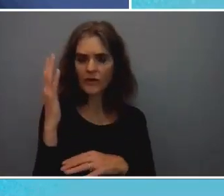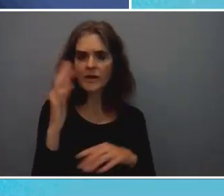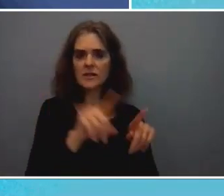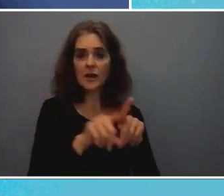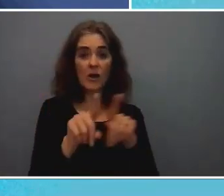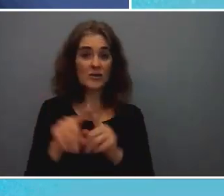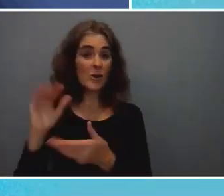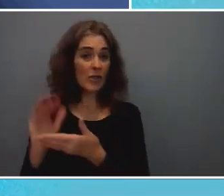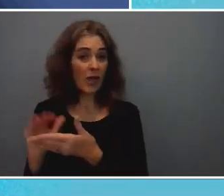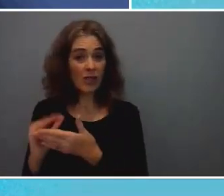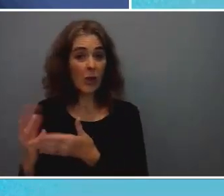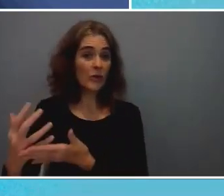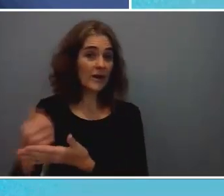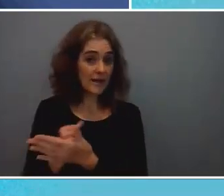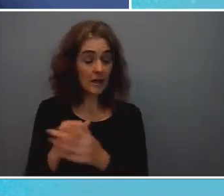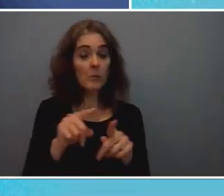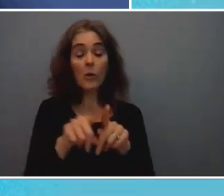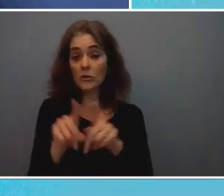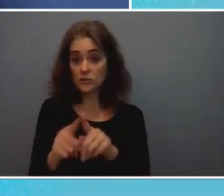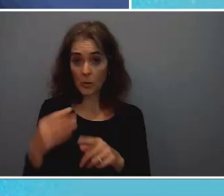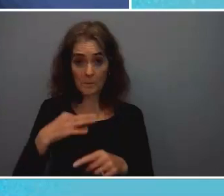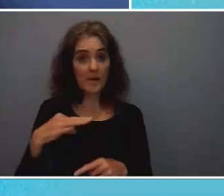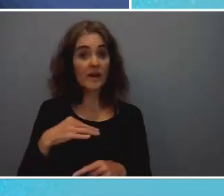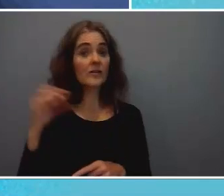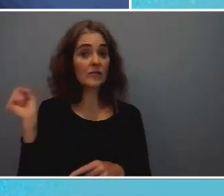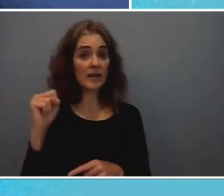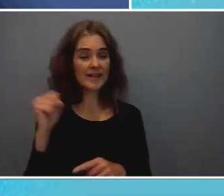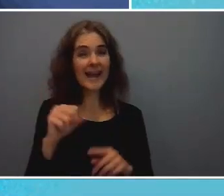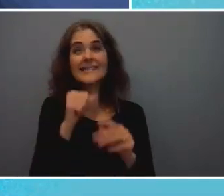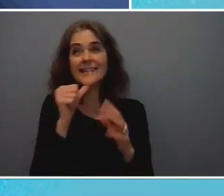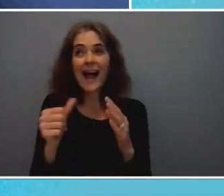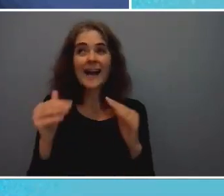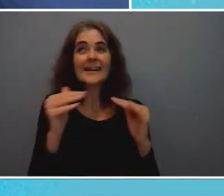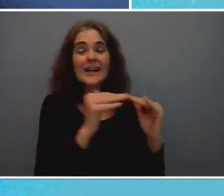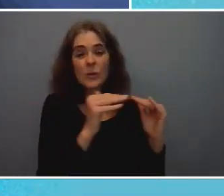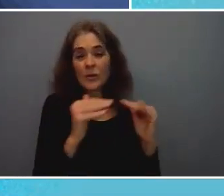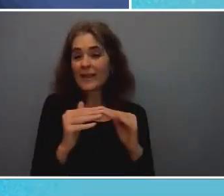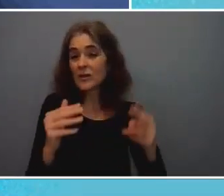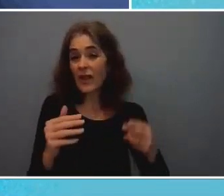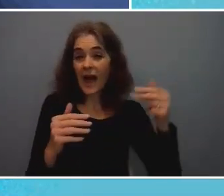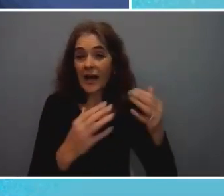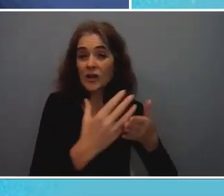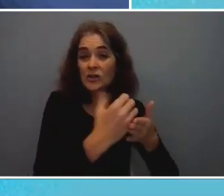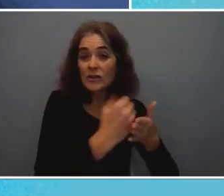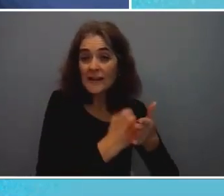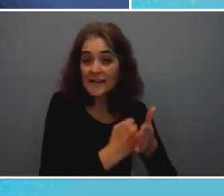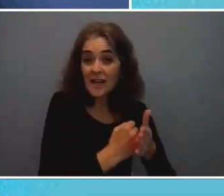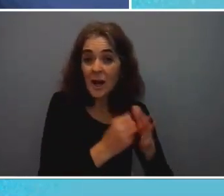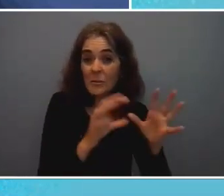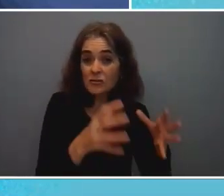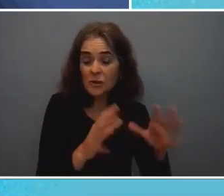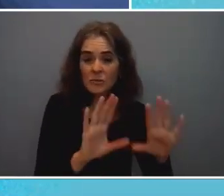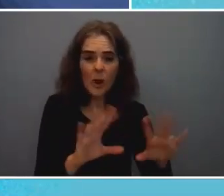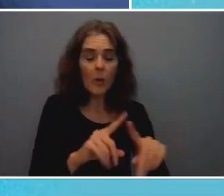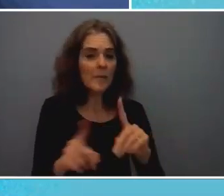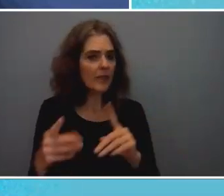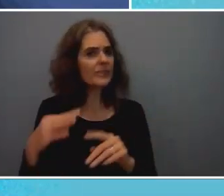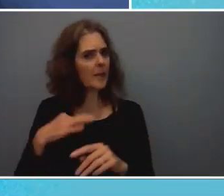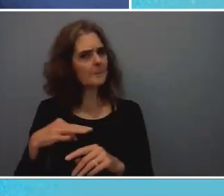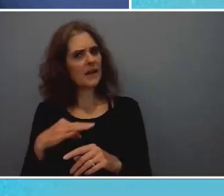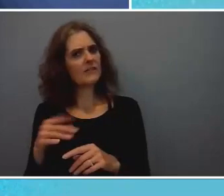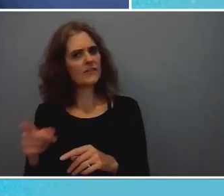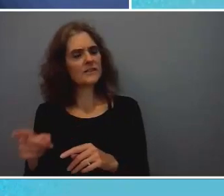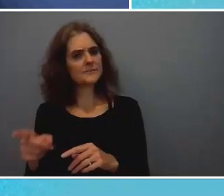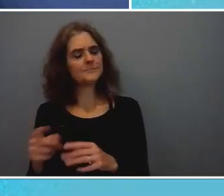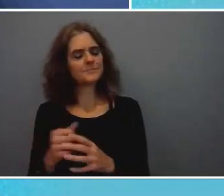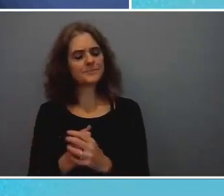also benefit not to to the to the extent that the higher income groups do but they also benefit and of course you know